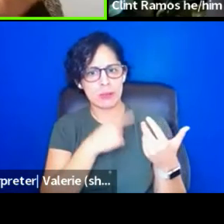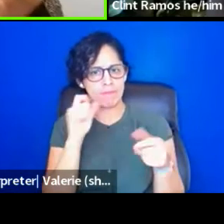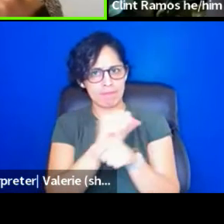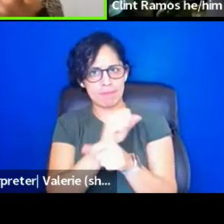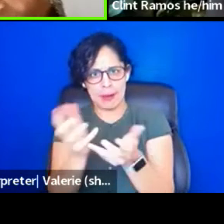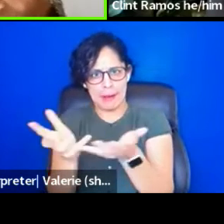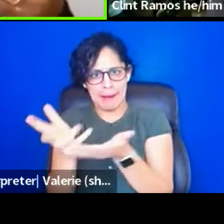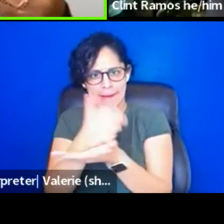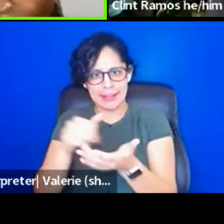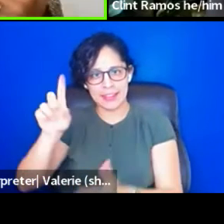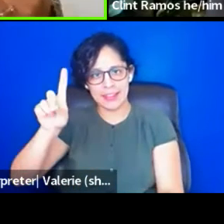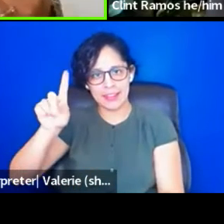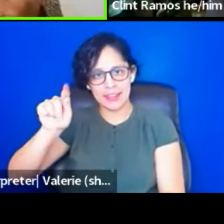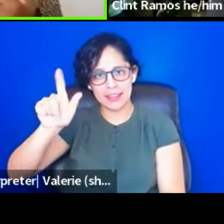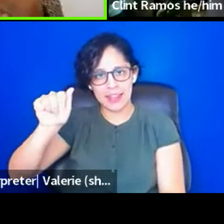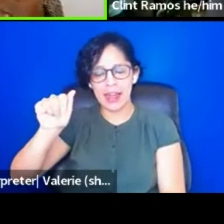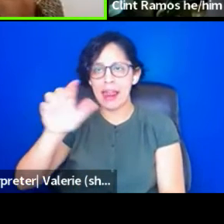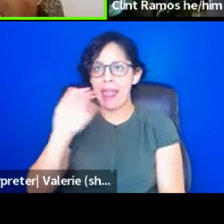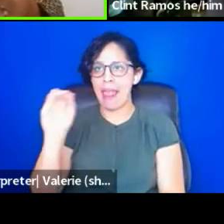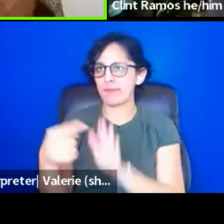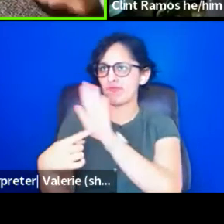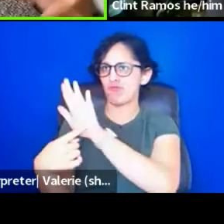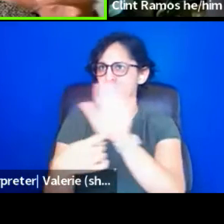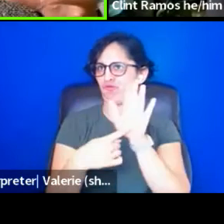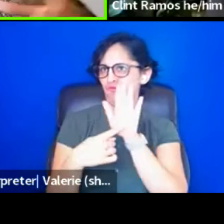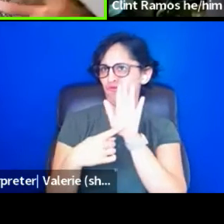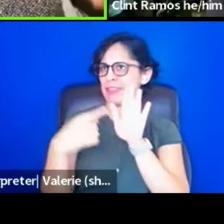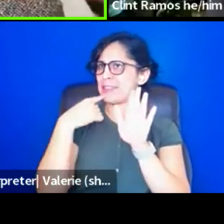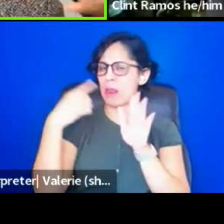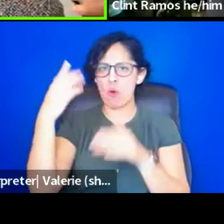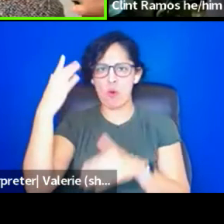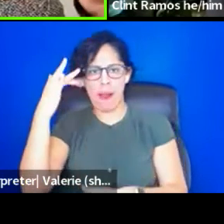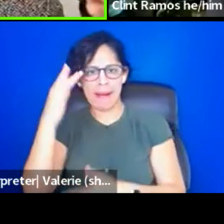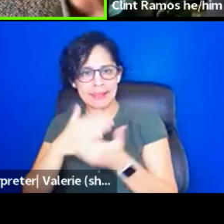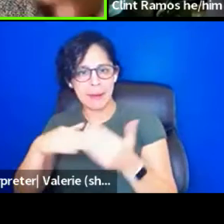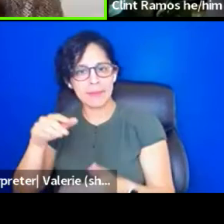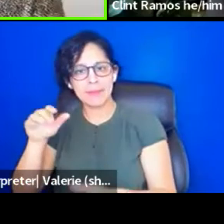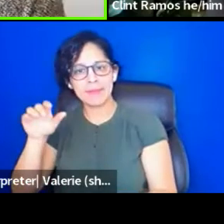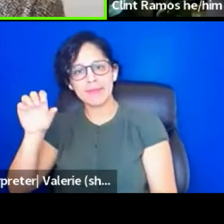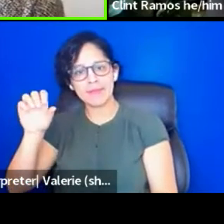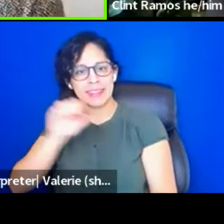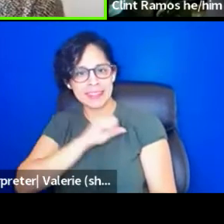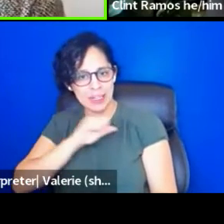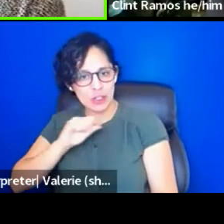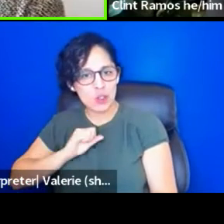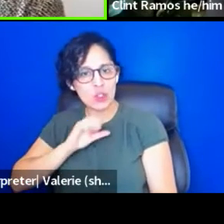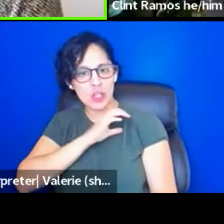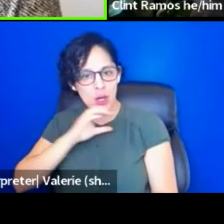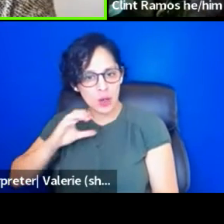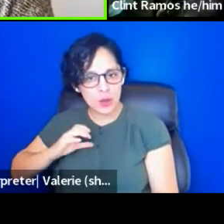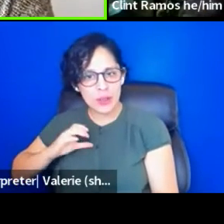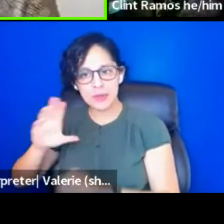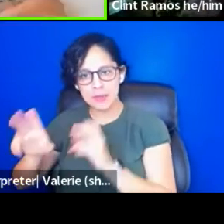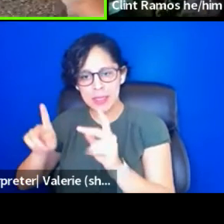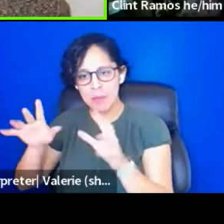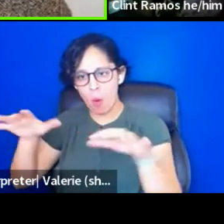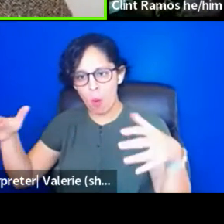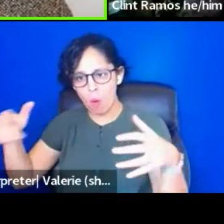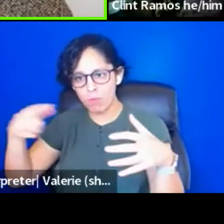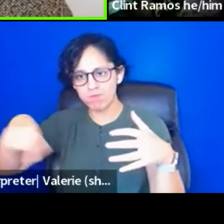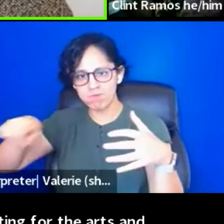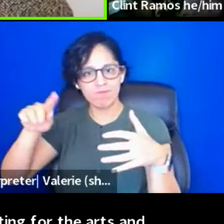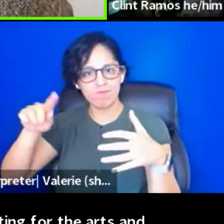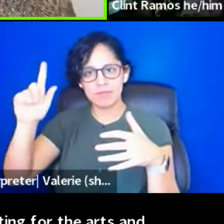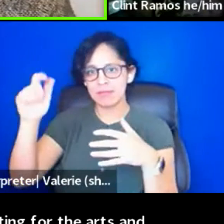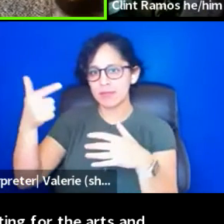this is why, you know, senators and governors and Congress people, you know, all kinds of people should be advocating for the arts and allocating more public funding